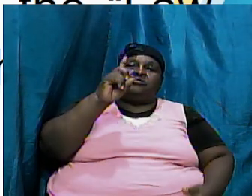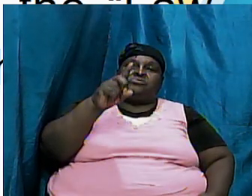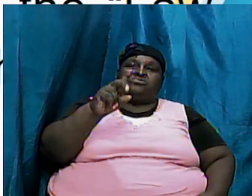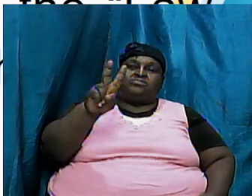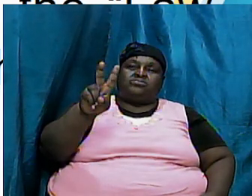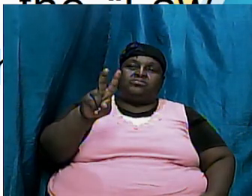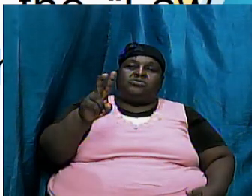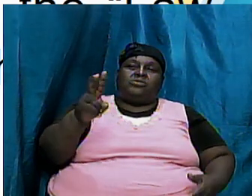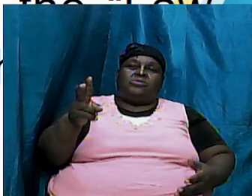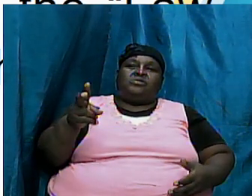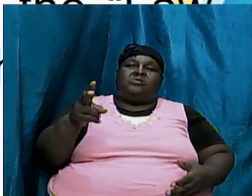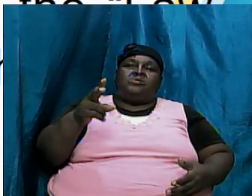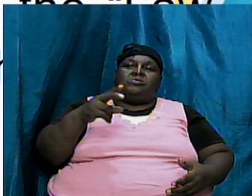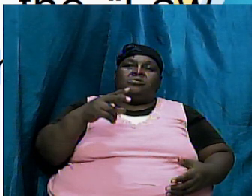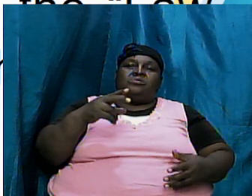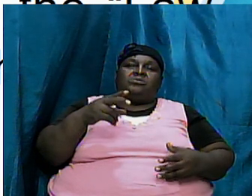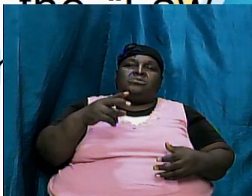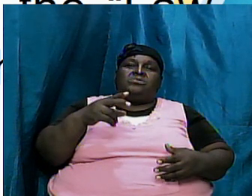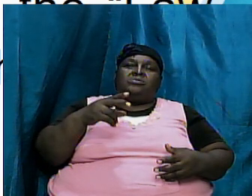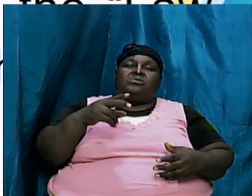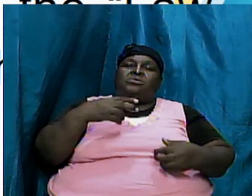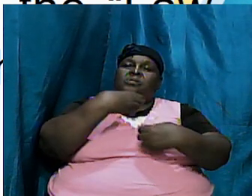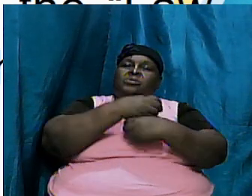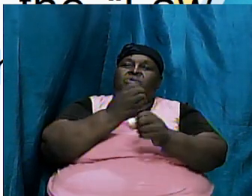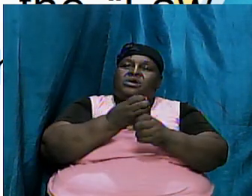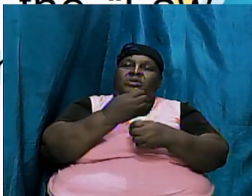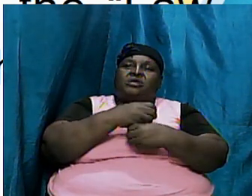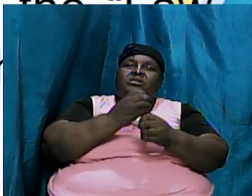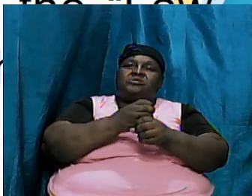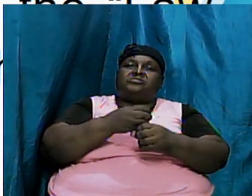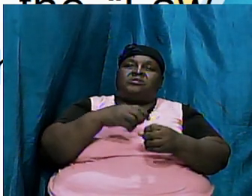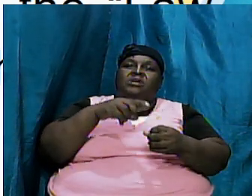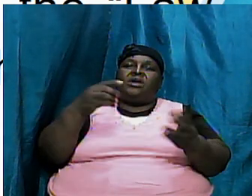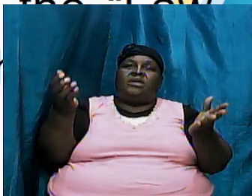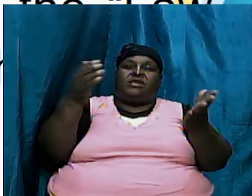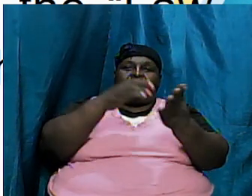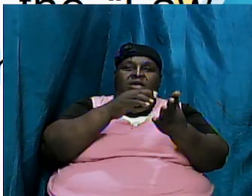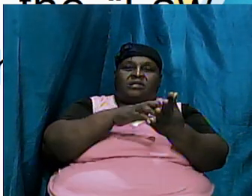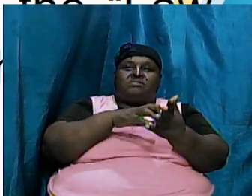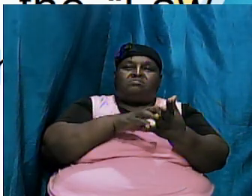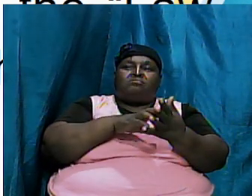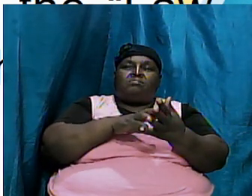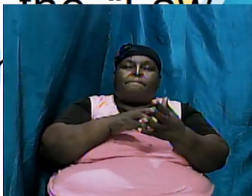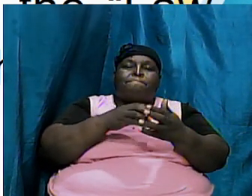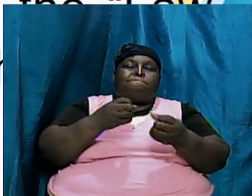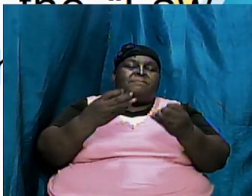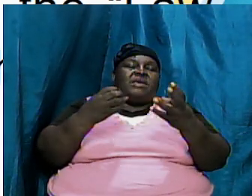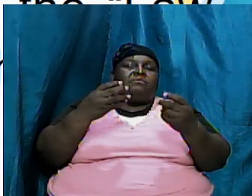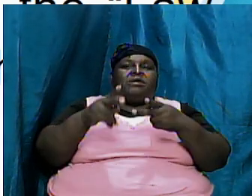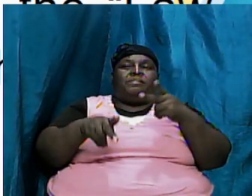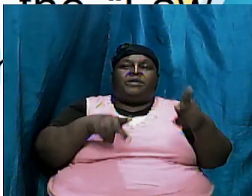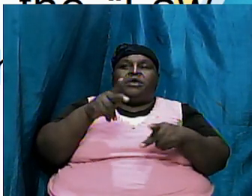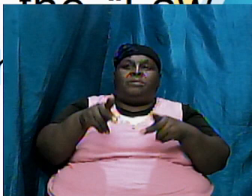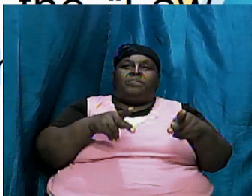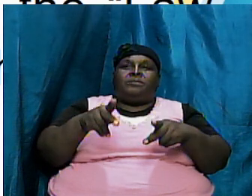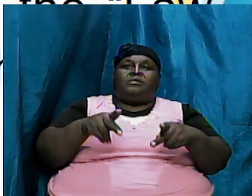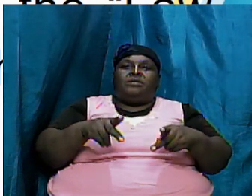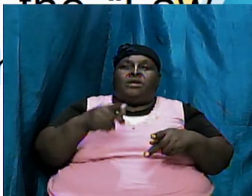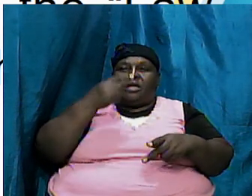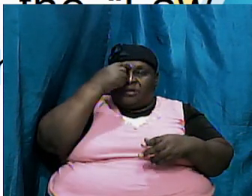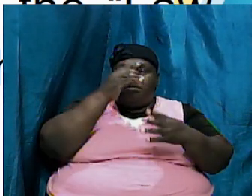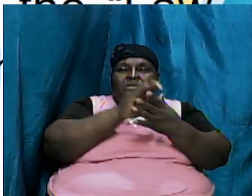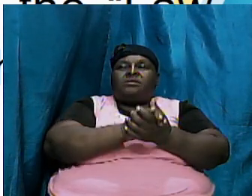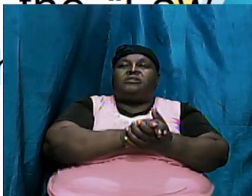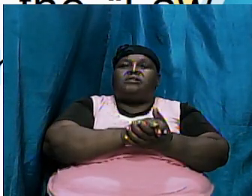the story of creation it is not an account of a second creation because a lot of folks look at it and believe